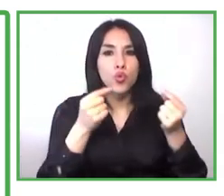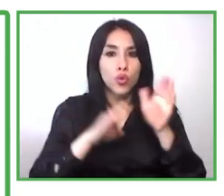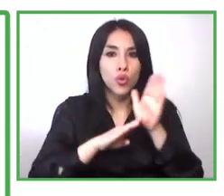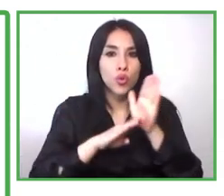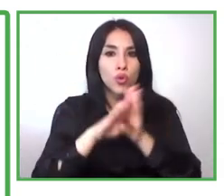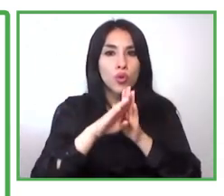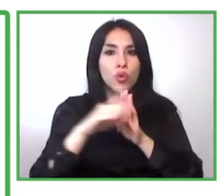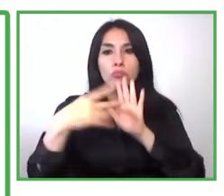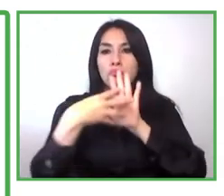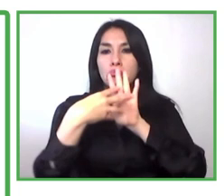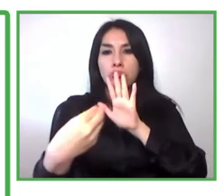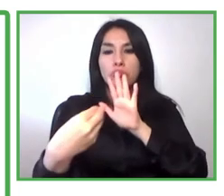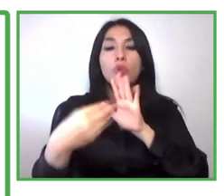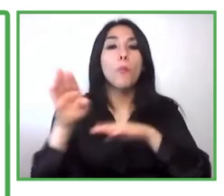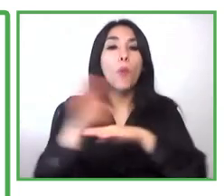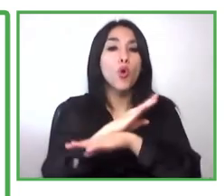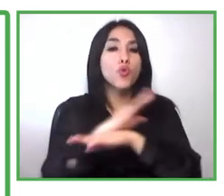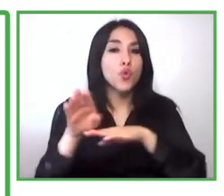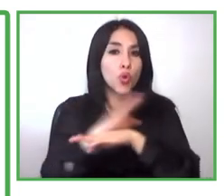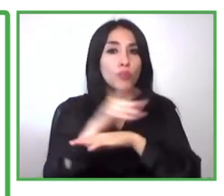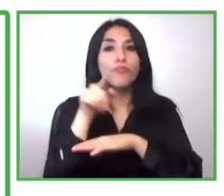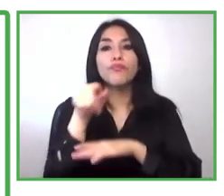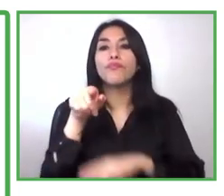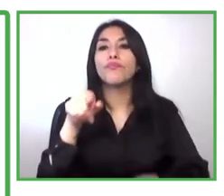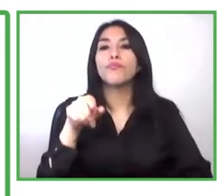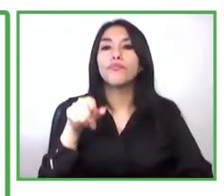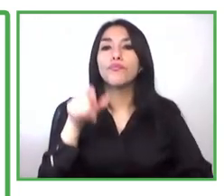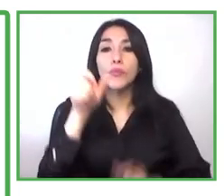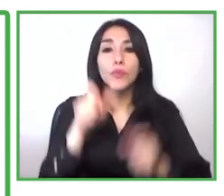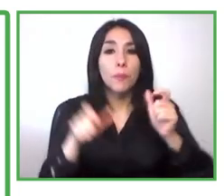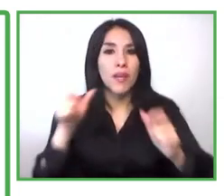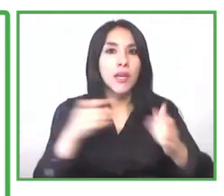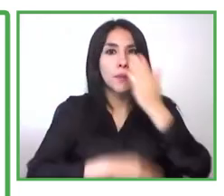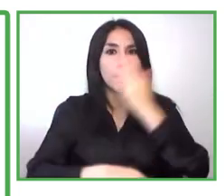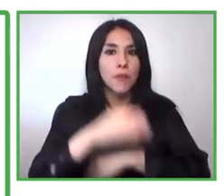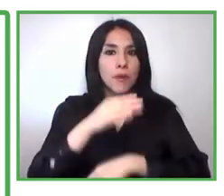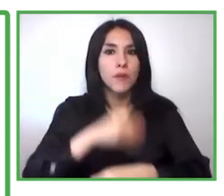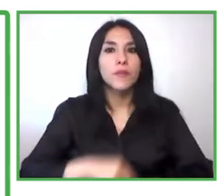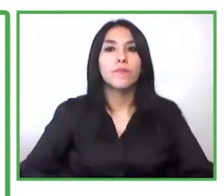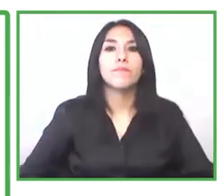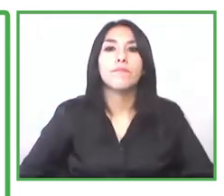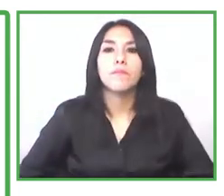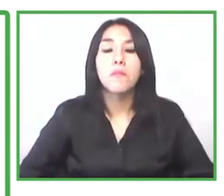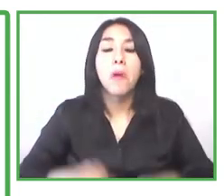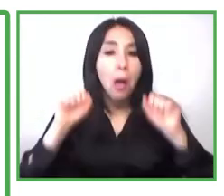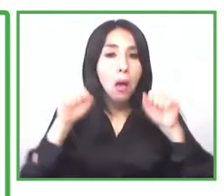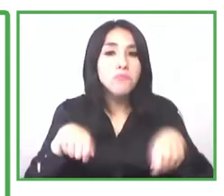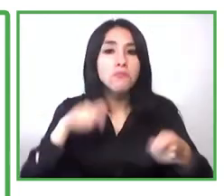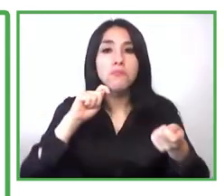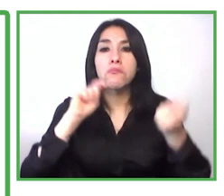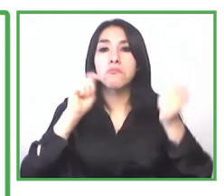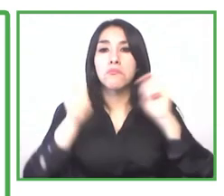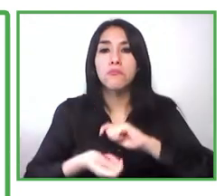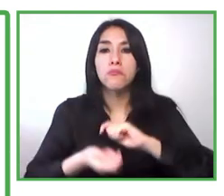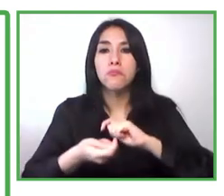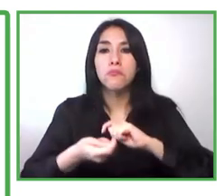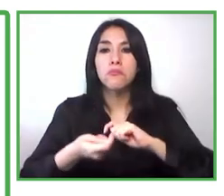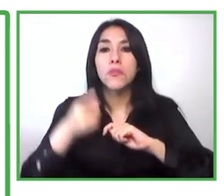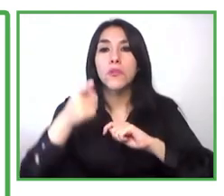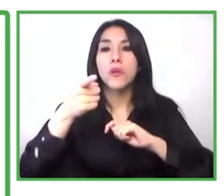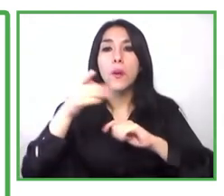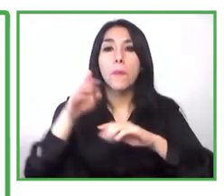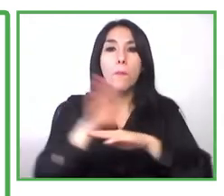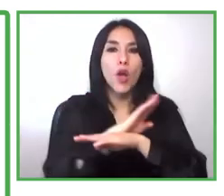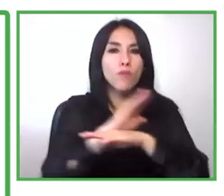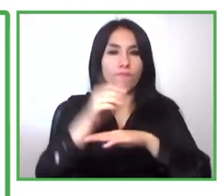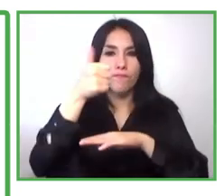for people with disabilities with the goal of making those companies inclusive